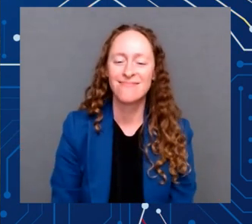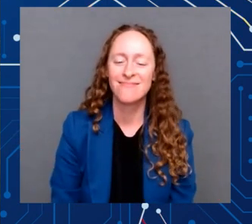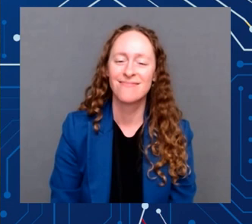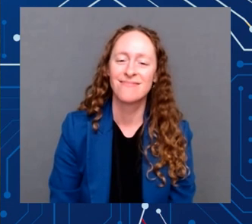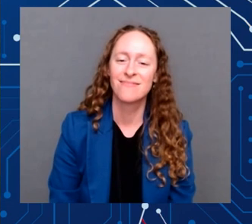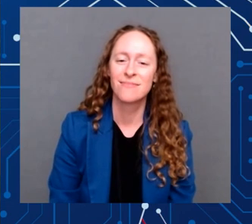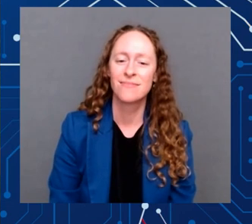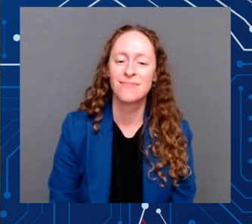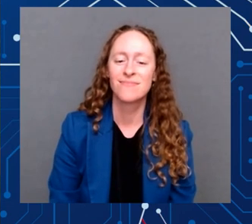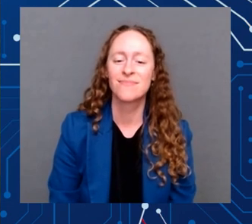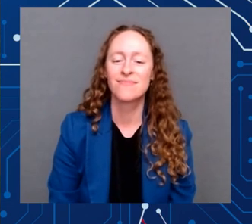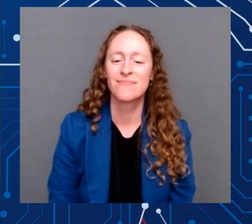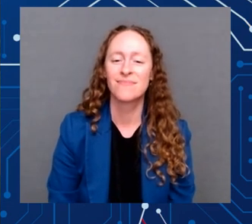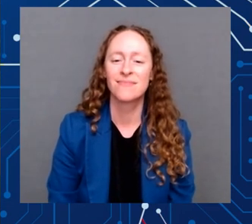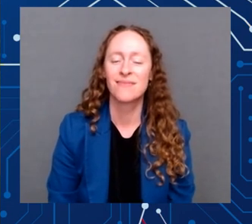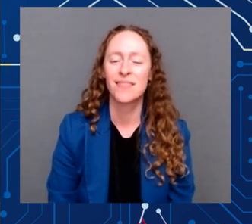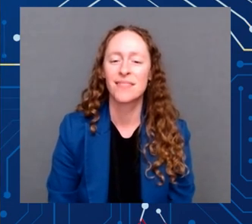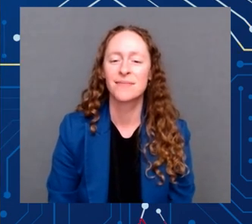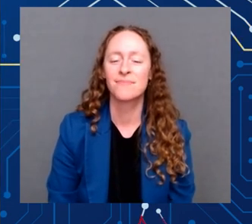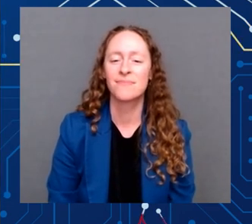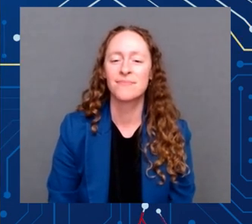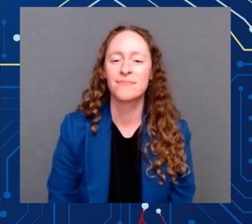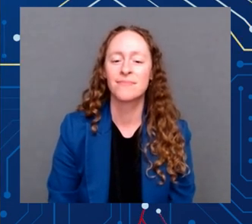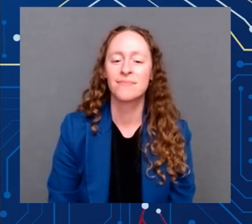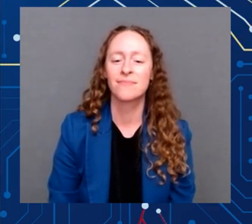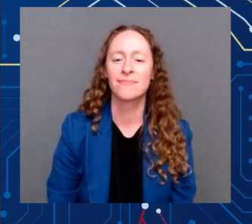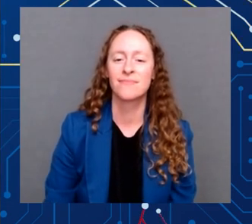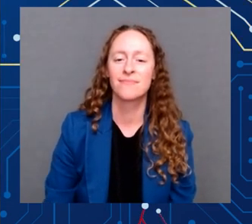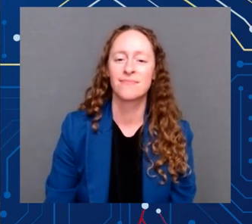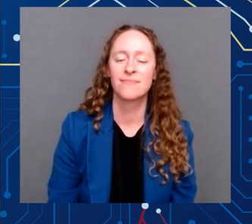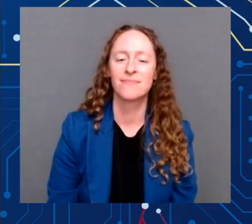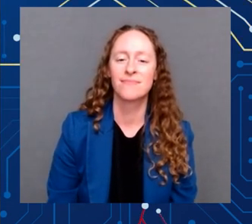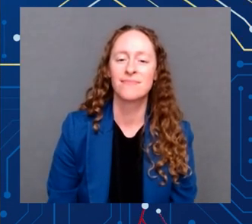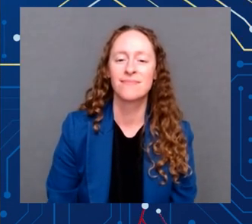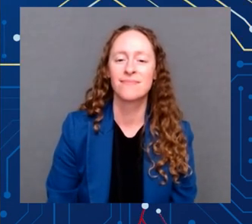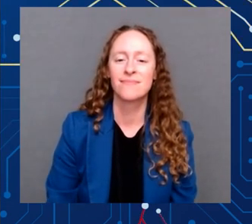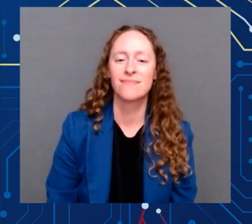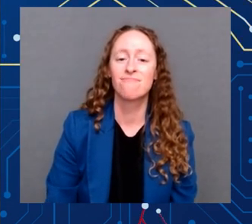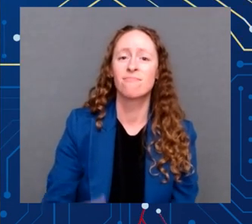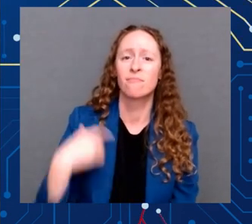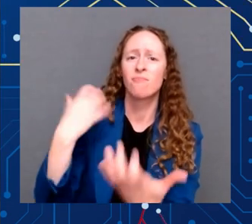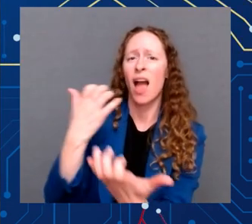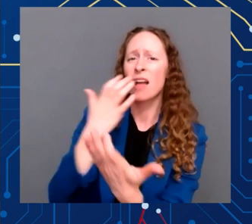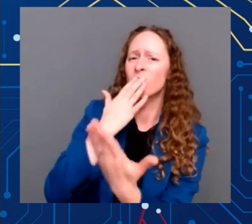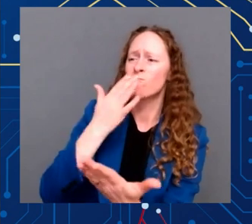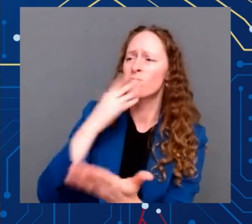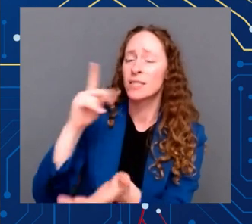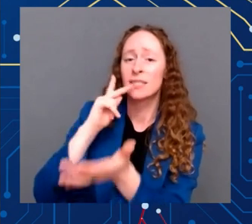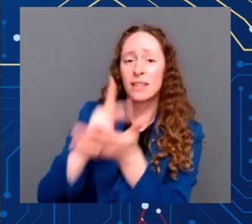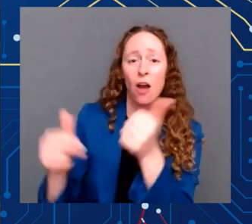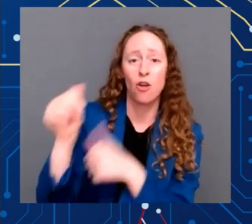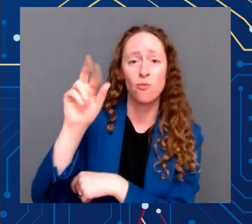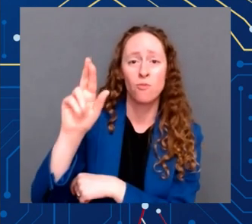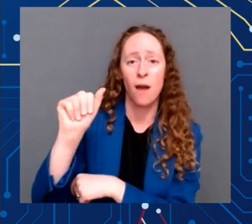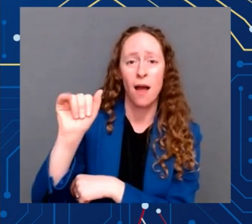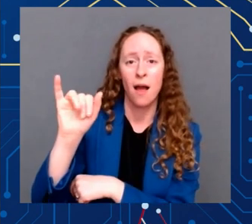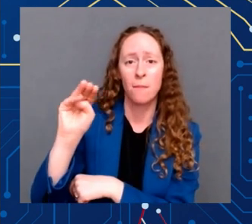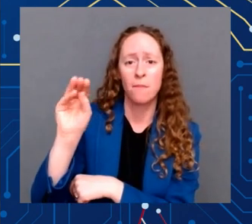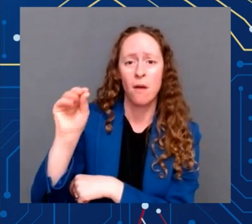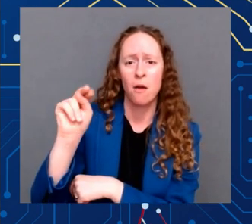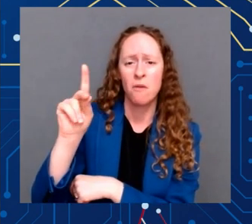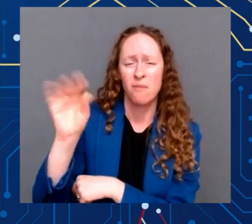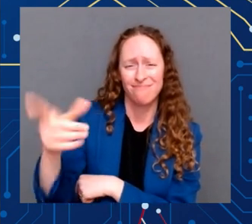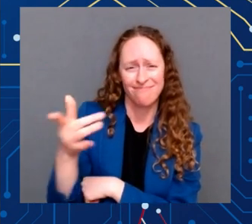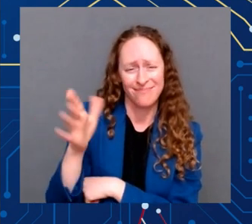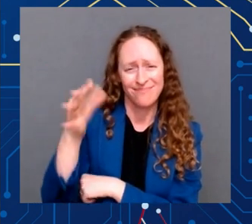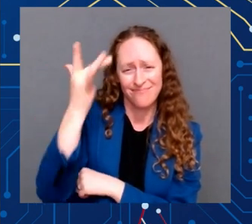I thank Secretary Raimondo for your brilliant persistence in advancing this legislation. Thank